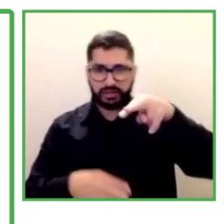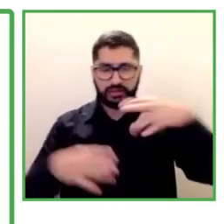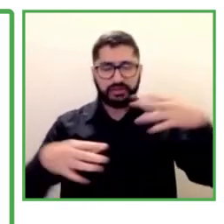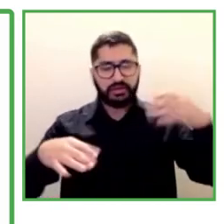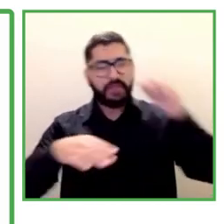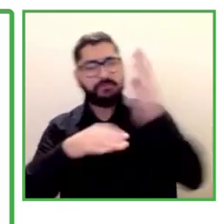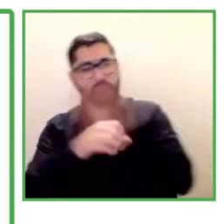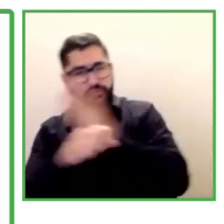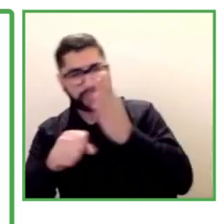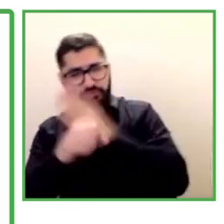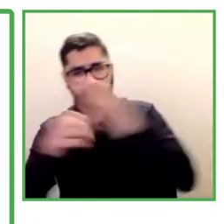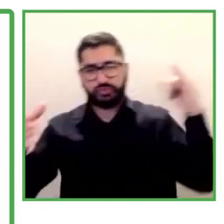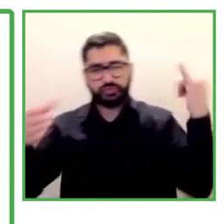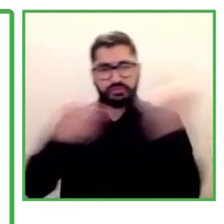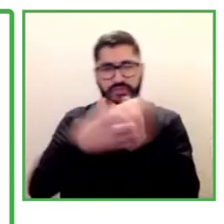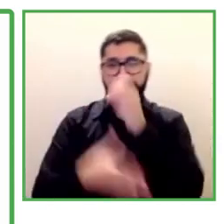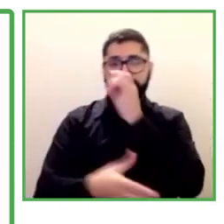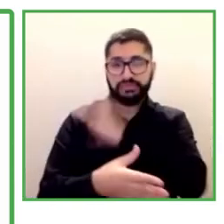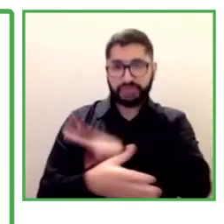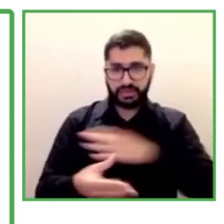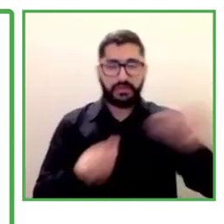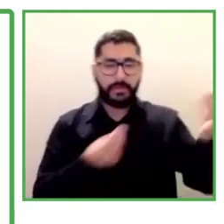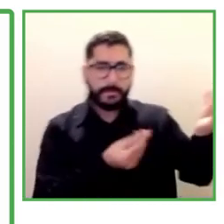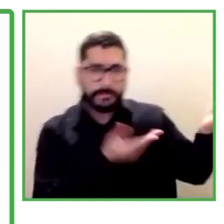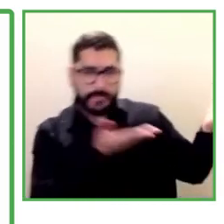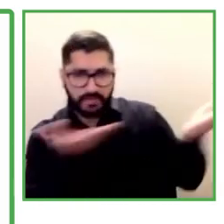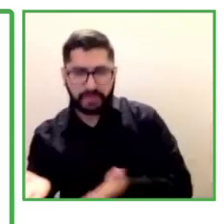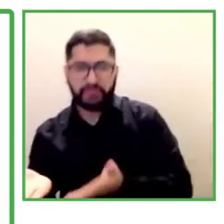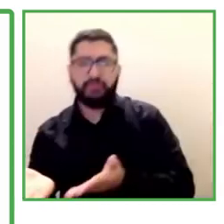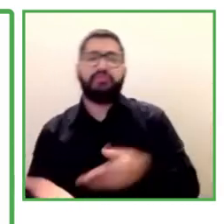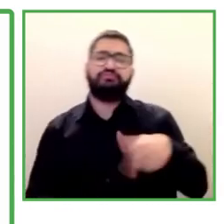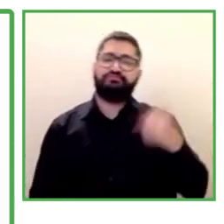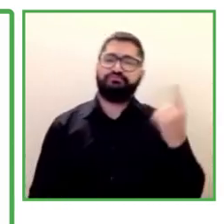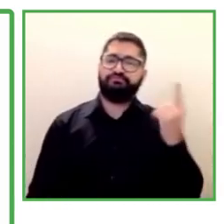that are inclusive. It's an organization of inclusive companies.